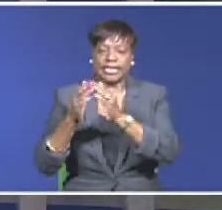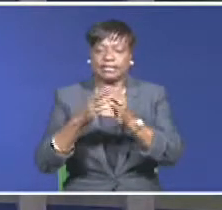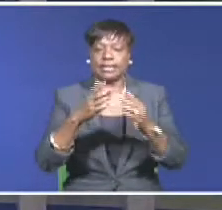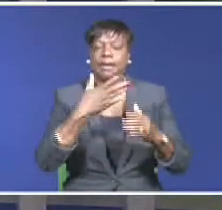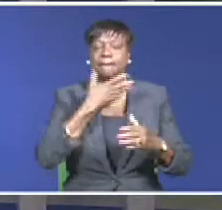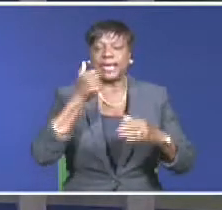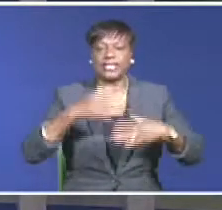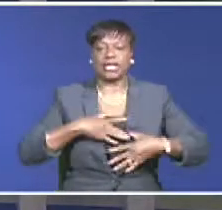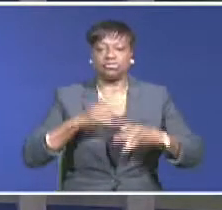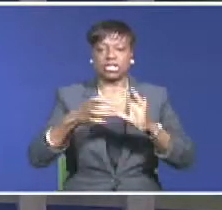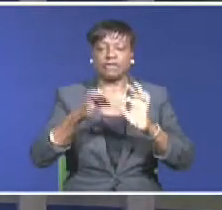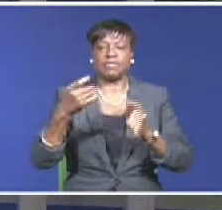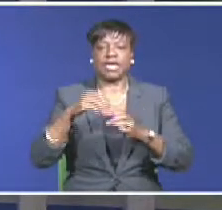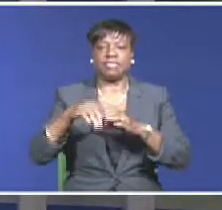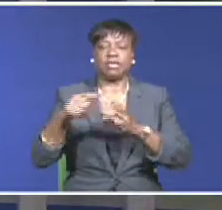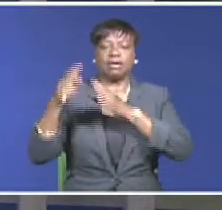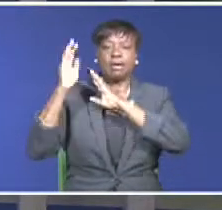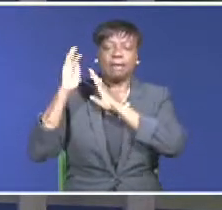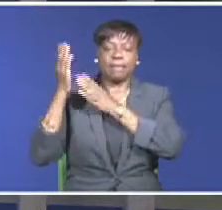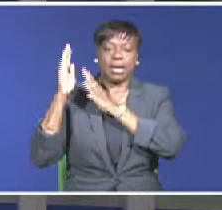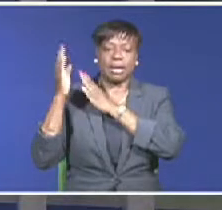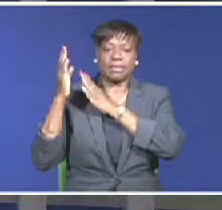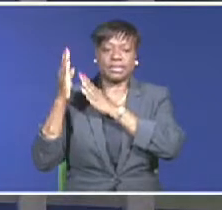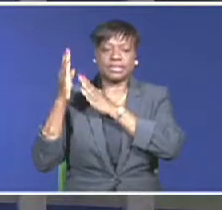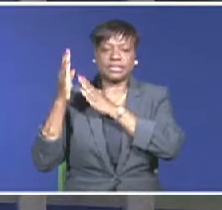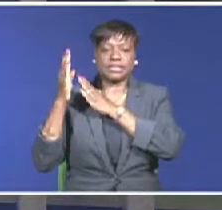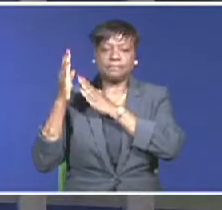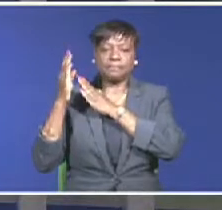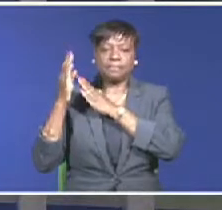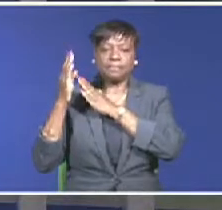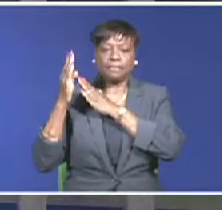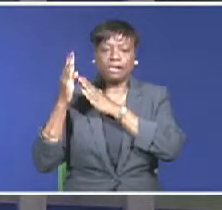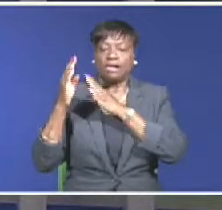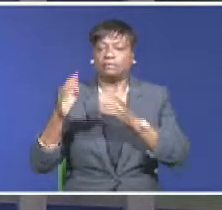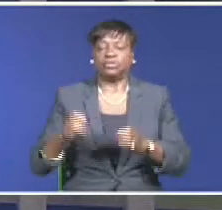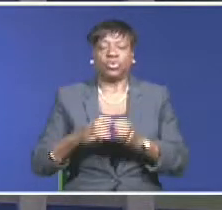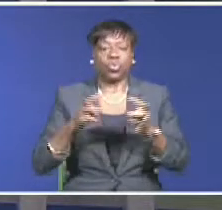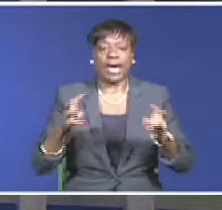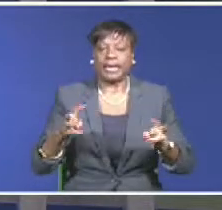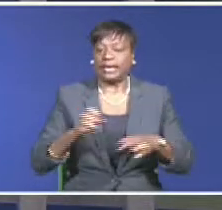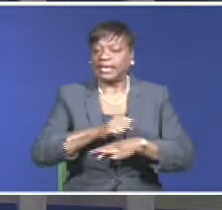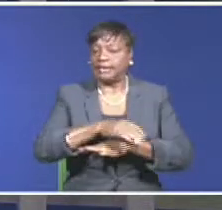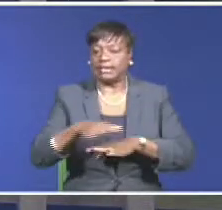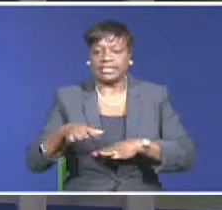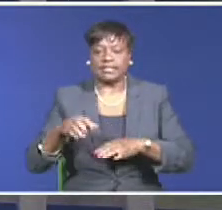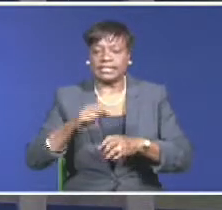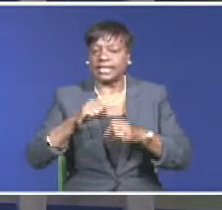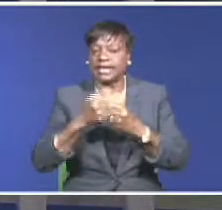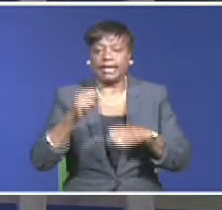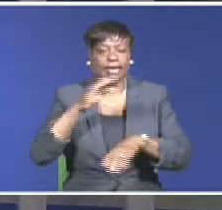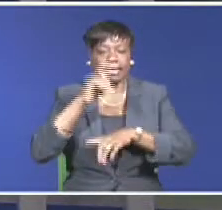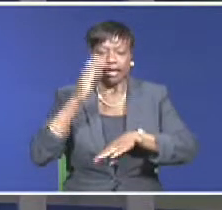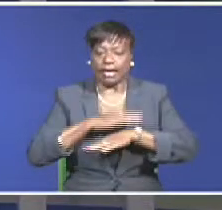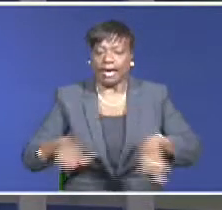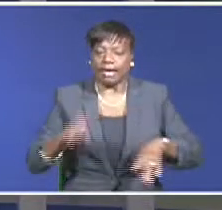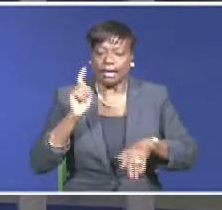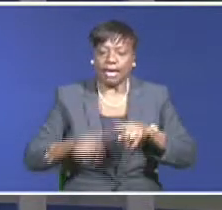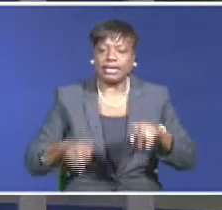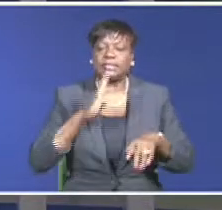minister telling parliamentarians today that blight on society can no longer be ignored. Vaughn Albee reports.